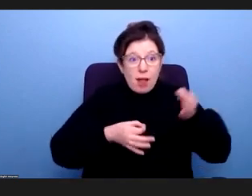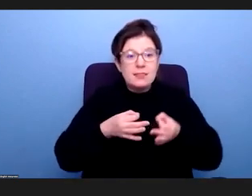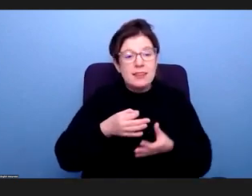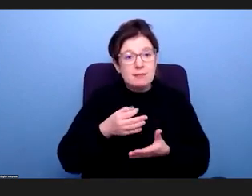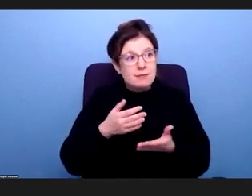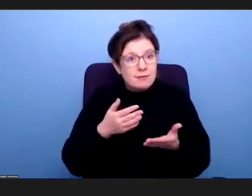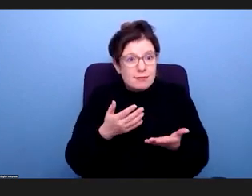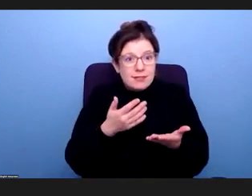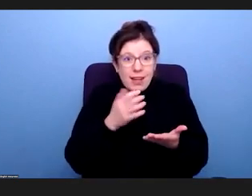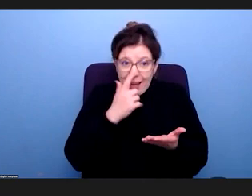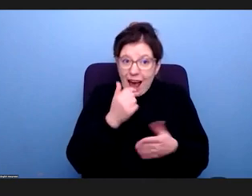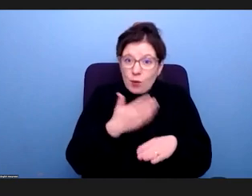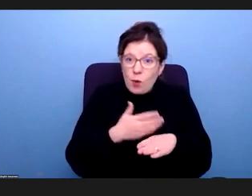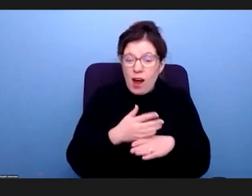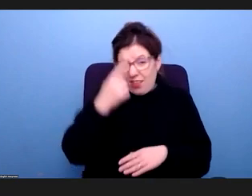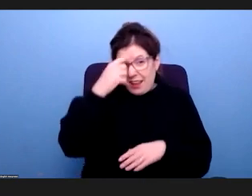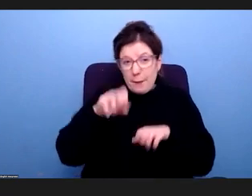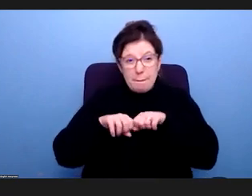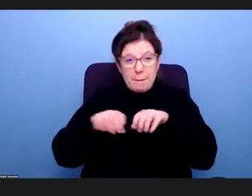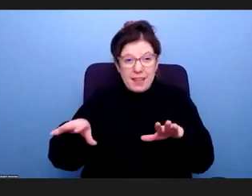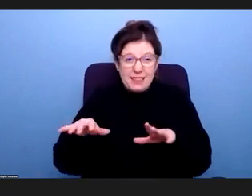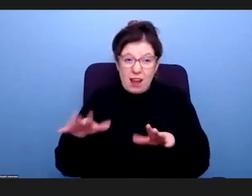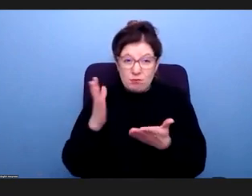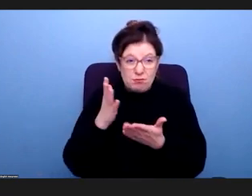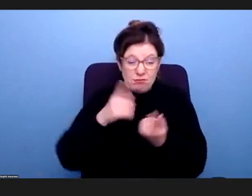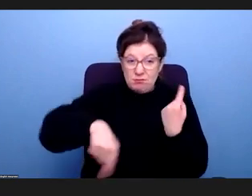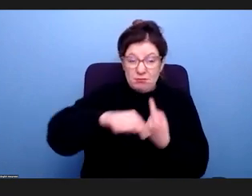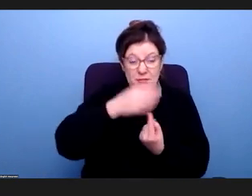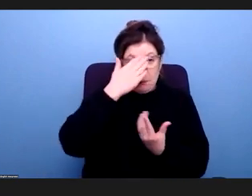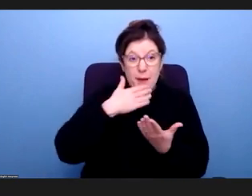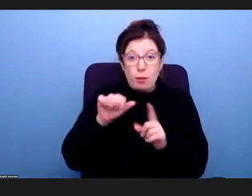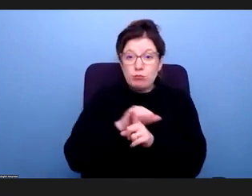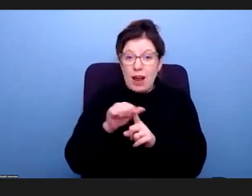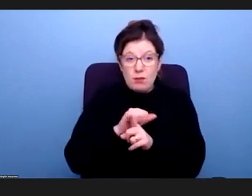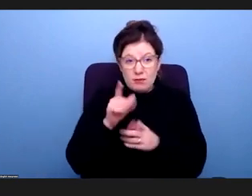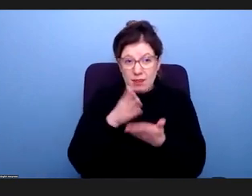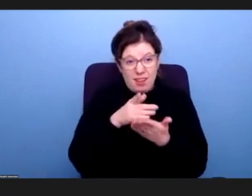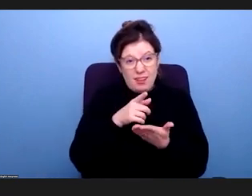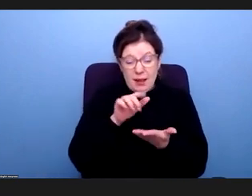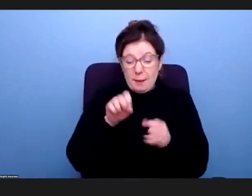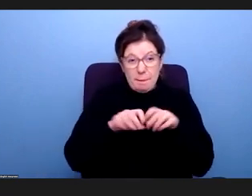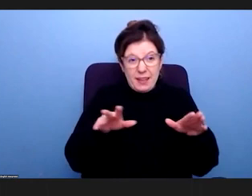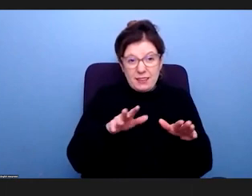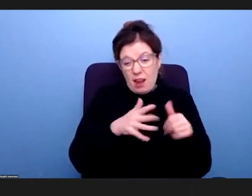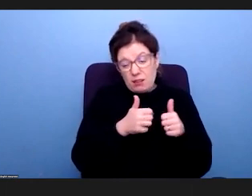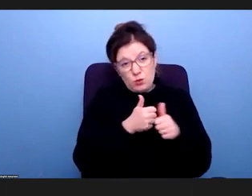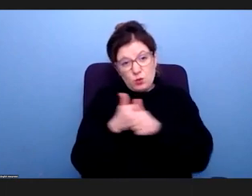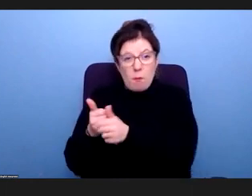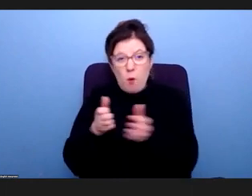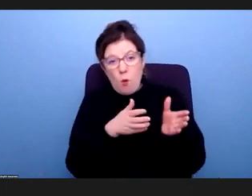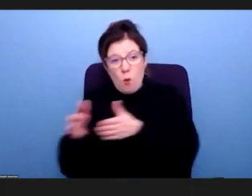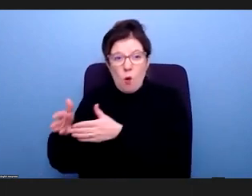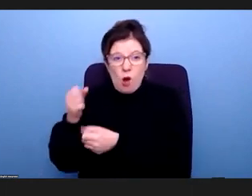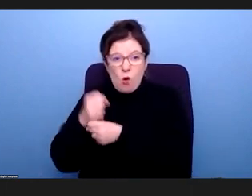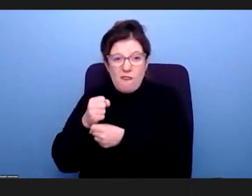been brainwashed by a media billionaire media that supports the neoliberal right wing government